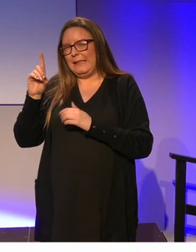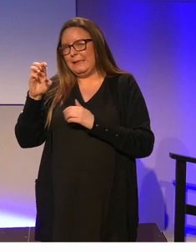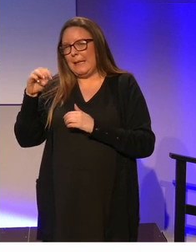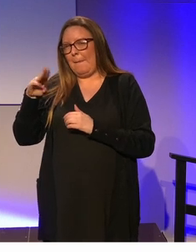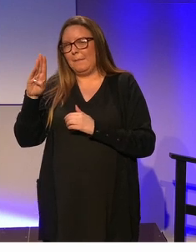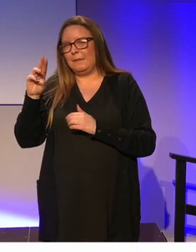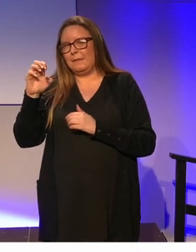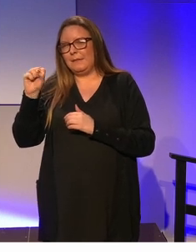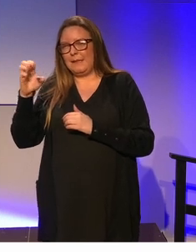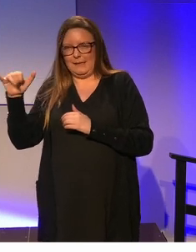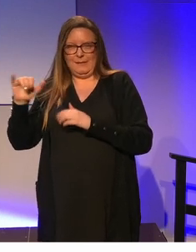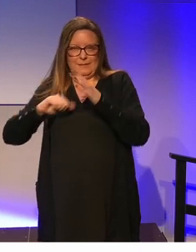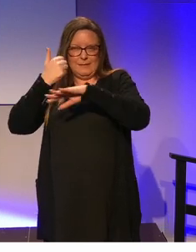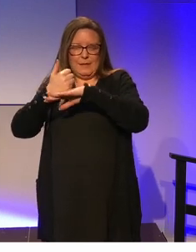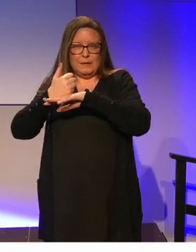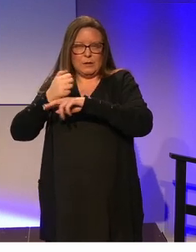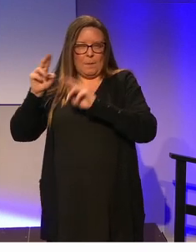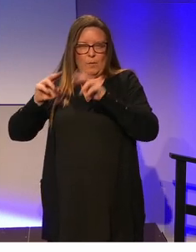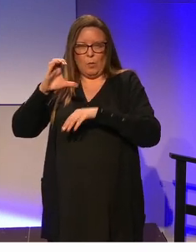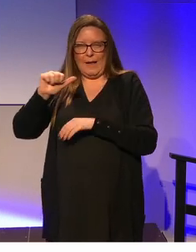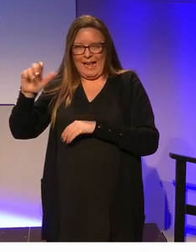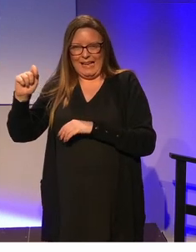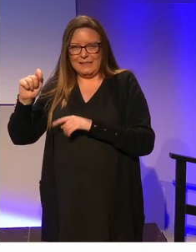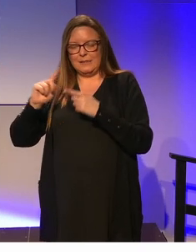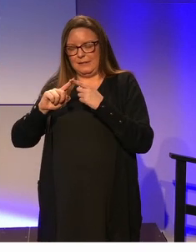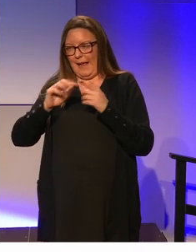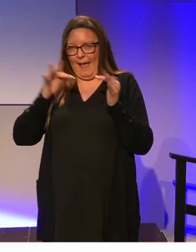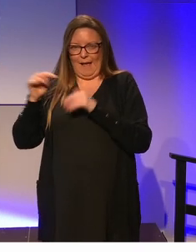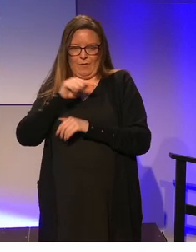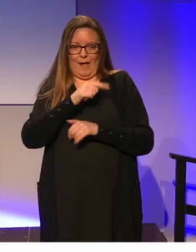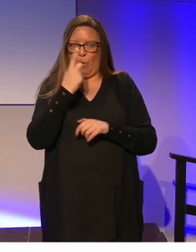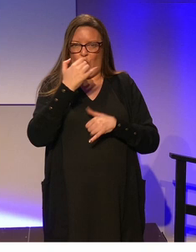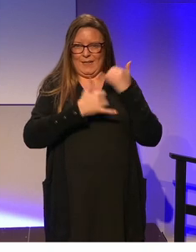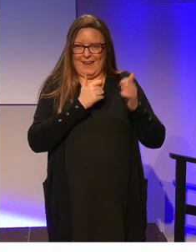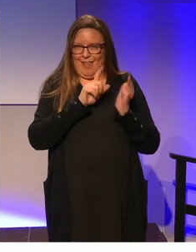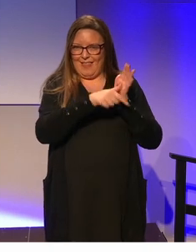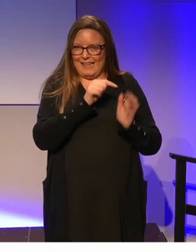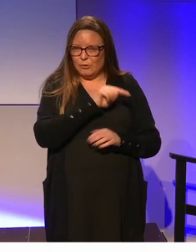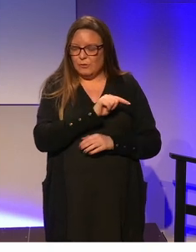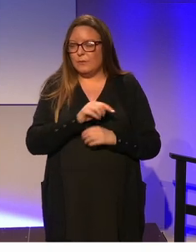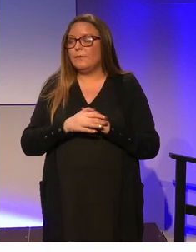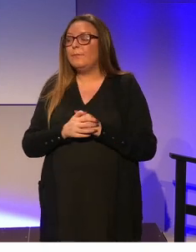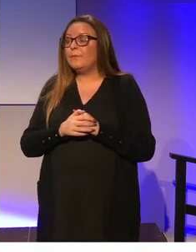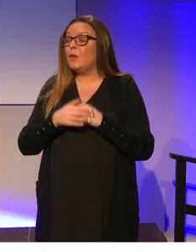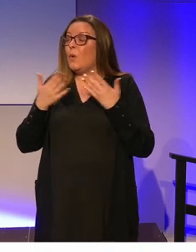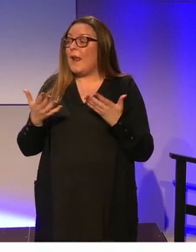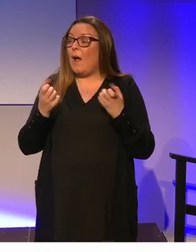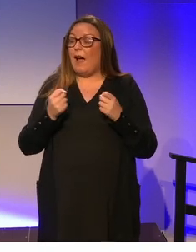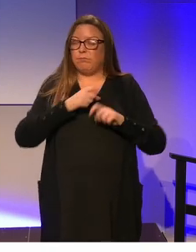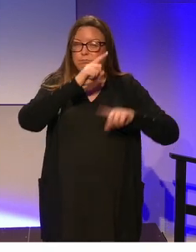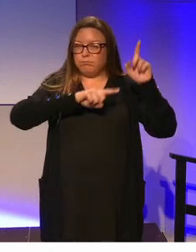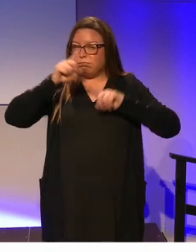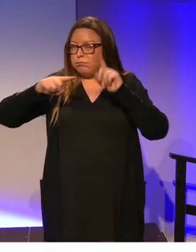functions further elaborated in the Epson Act a year later. So this multi-track approach that we were back in